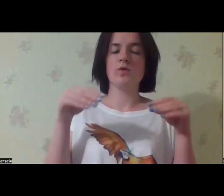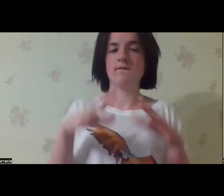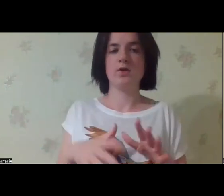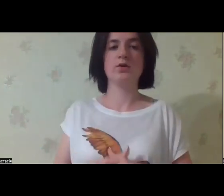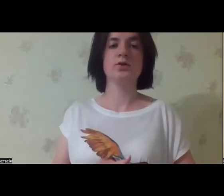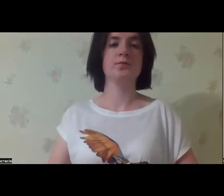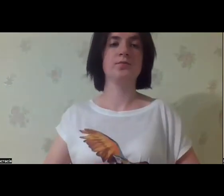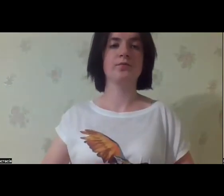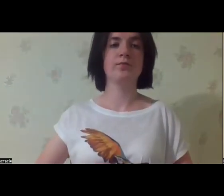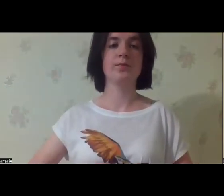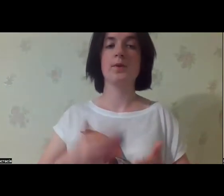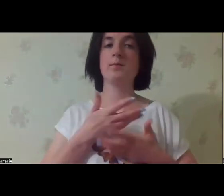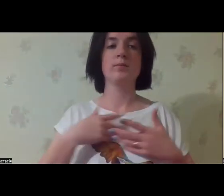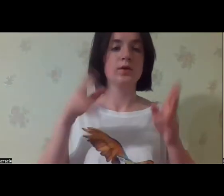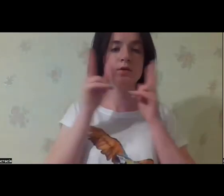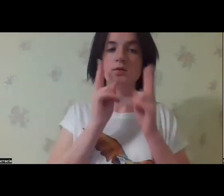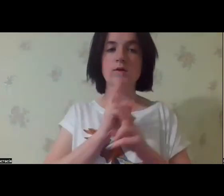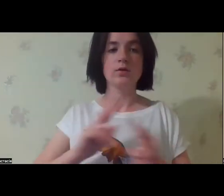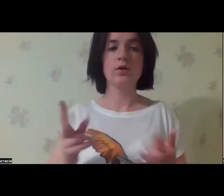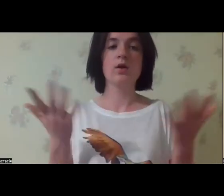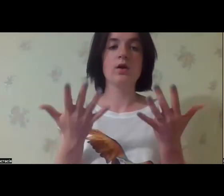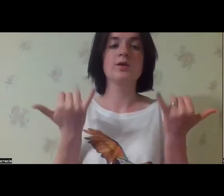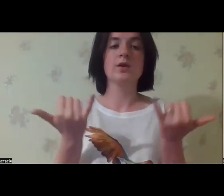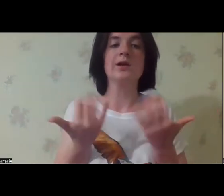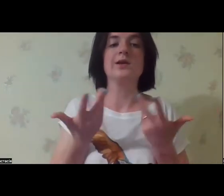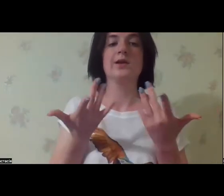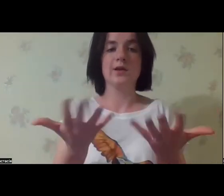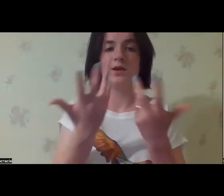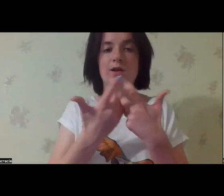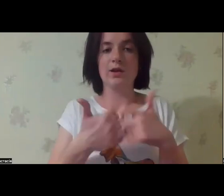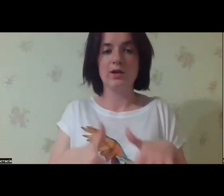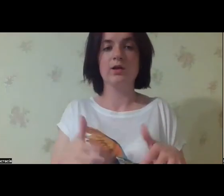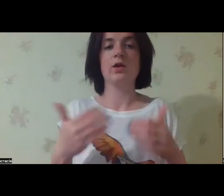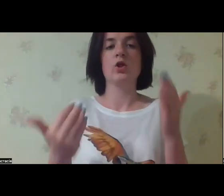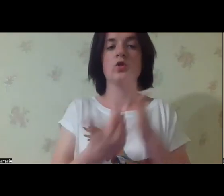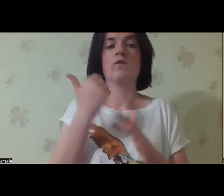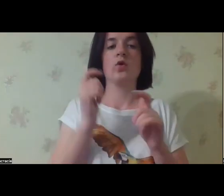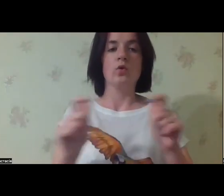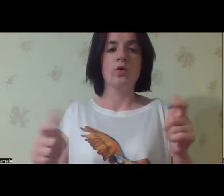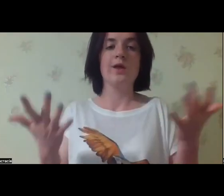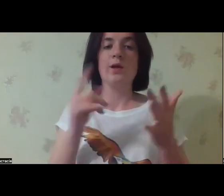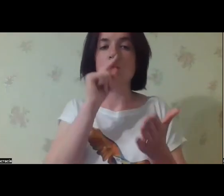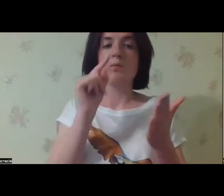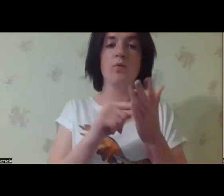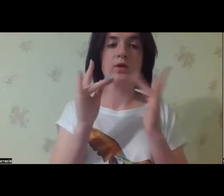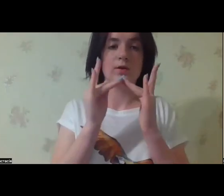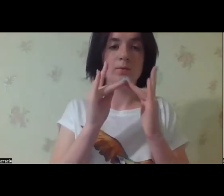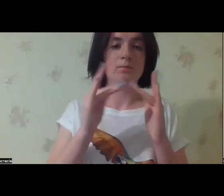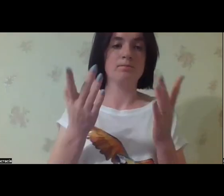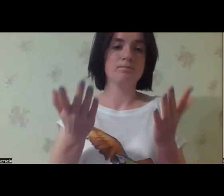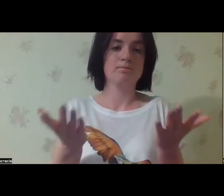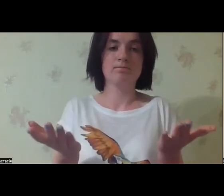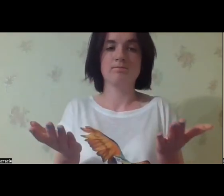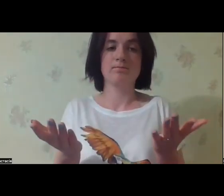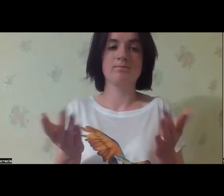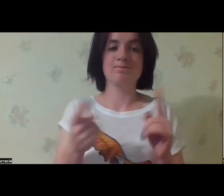live and the problem hasn't been addressed since then. We do not know the exact and precise numbers of the new people who